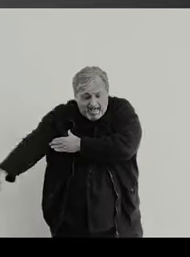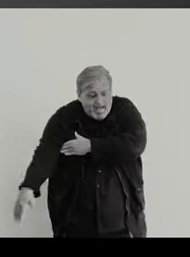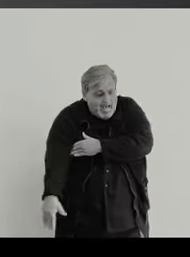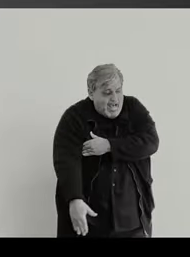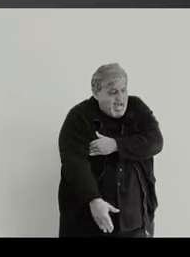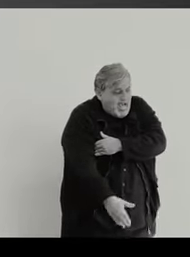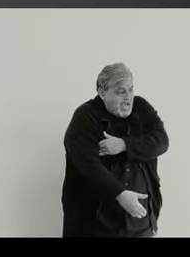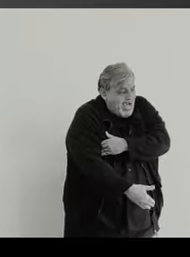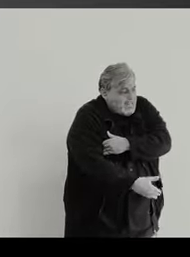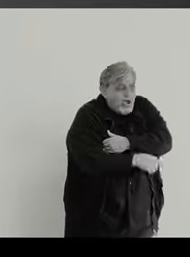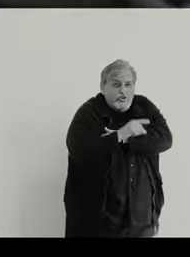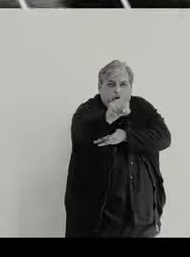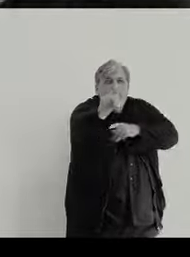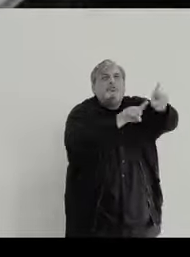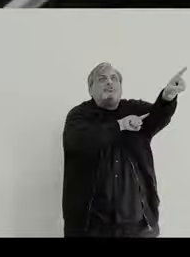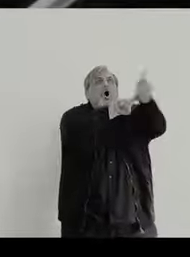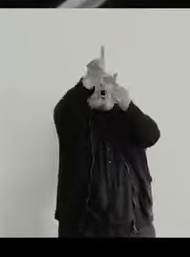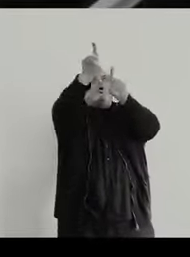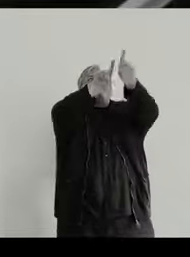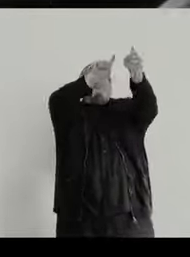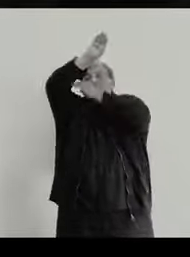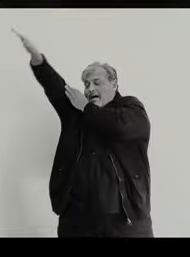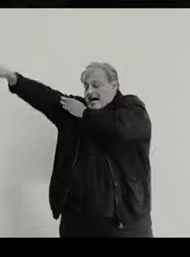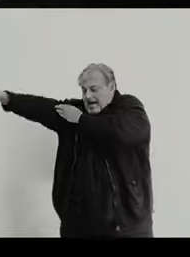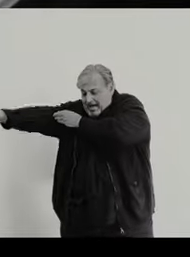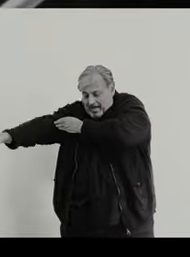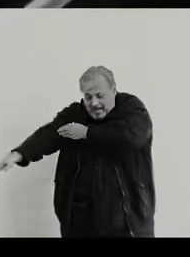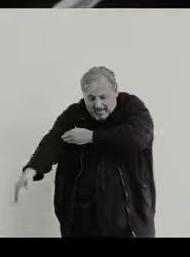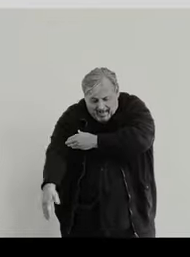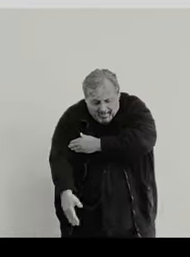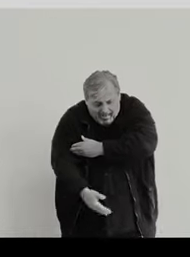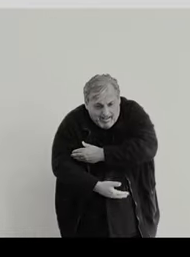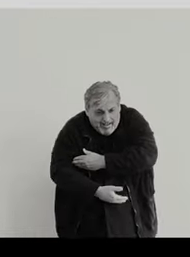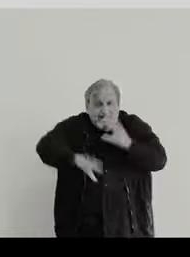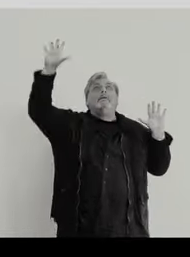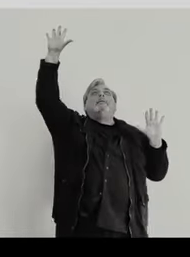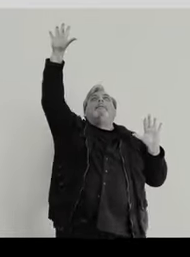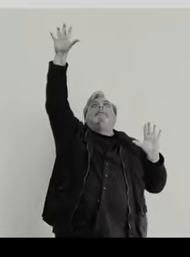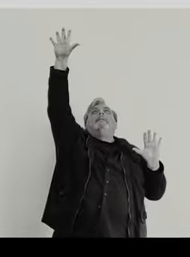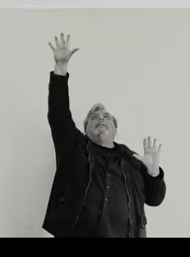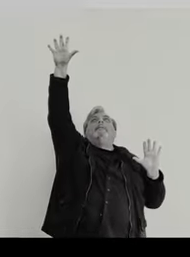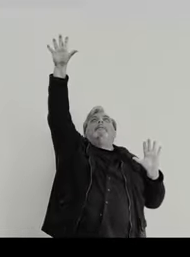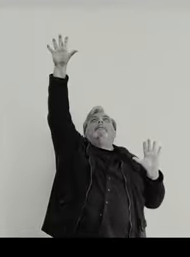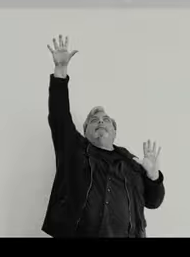night You are the star of the night You are the